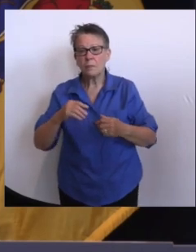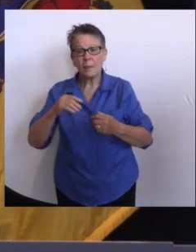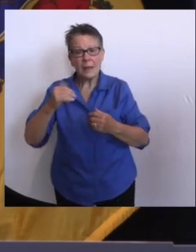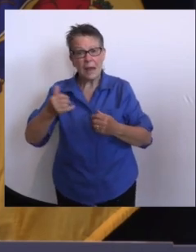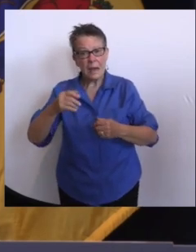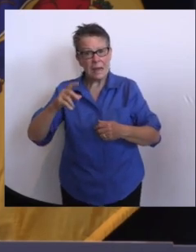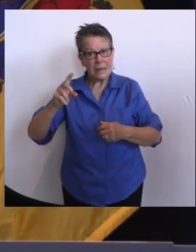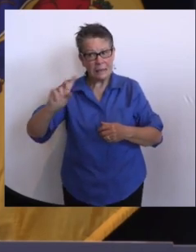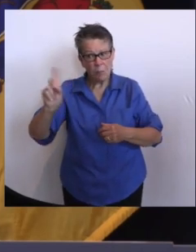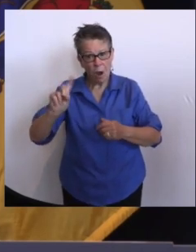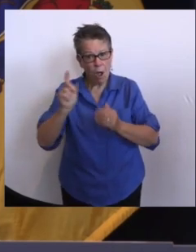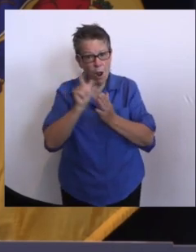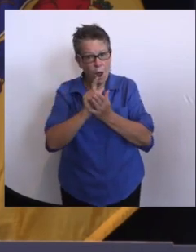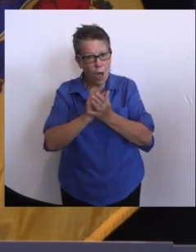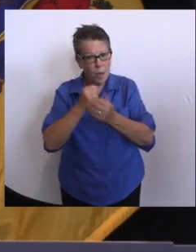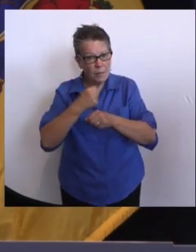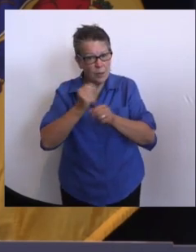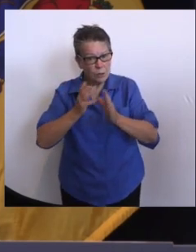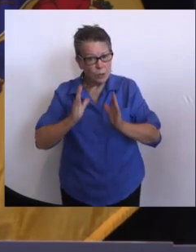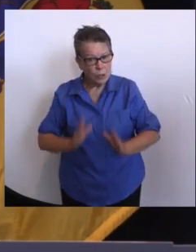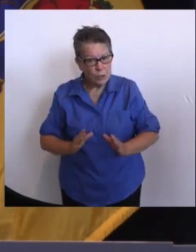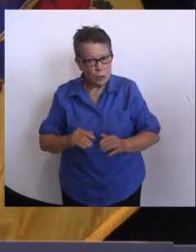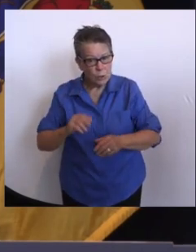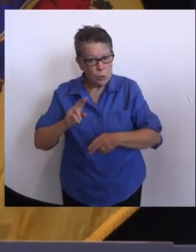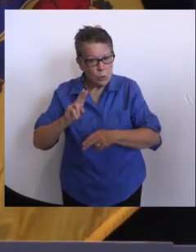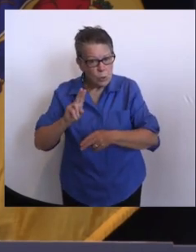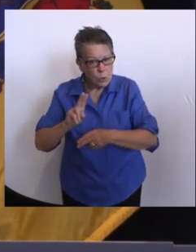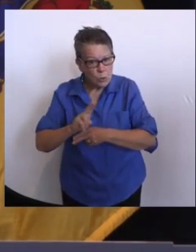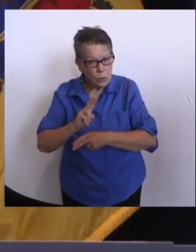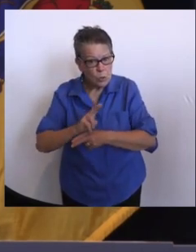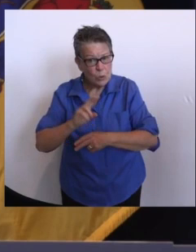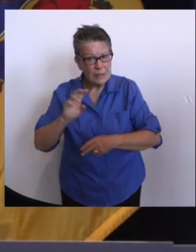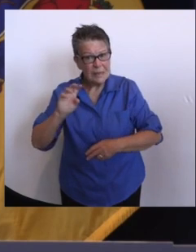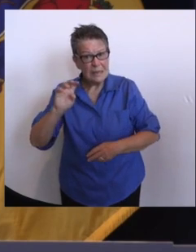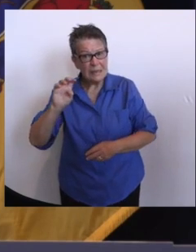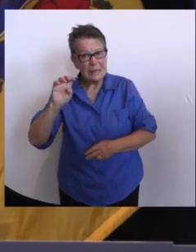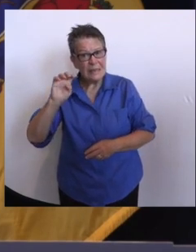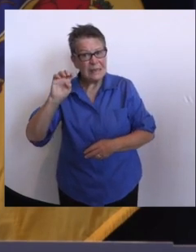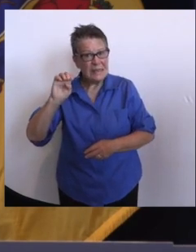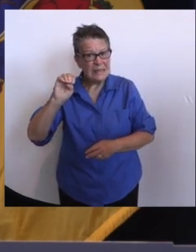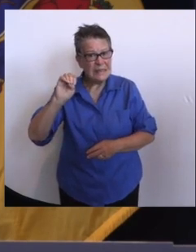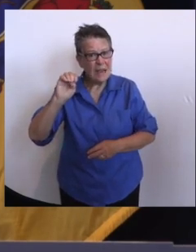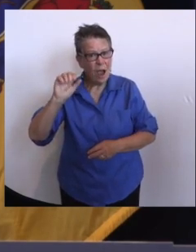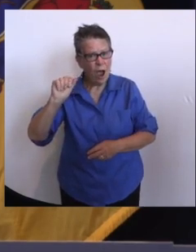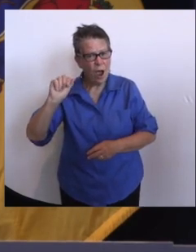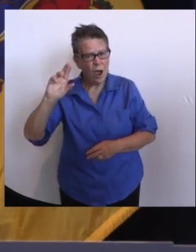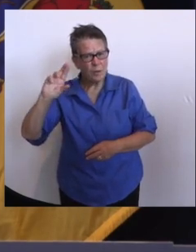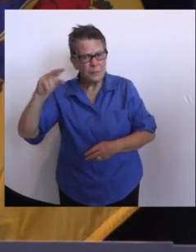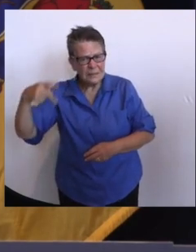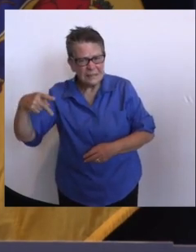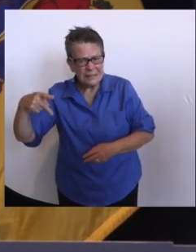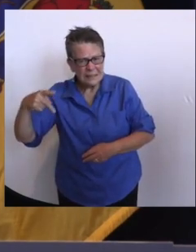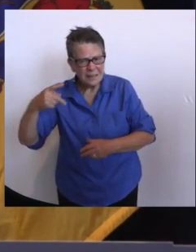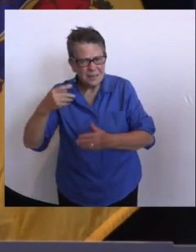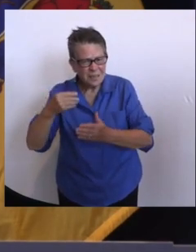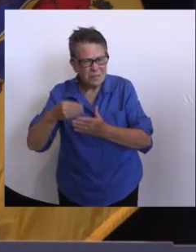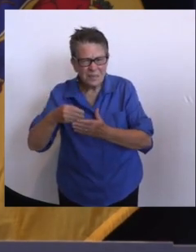cost to businesses for restoring the unemployment insurance trust fund. Is that now completely off the table for you?